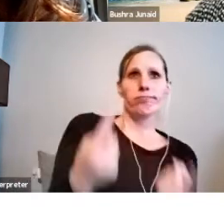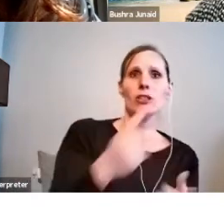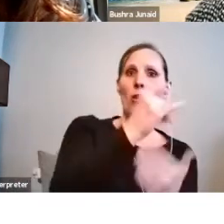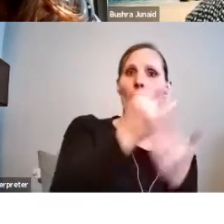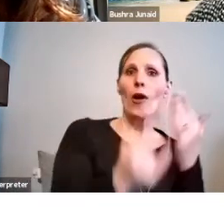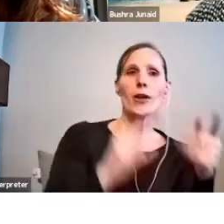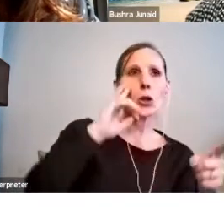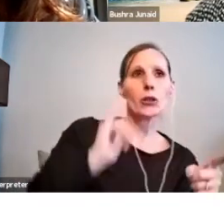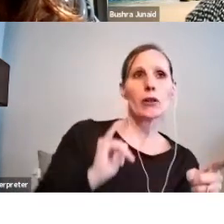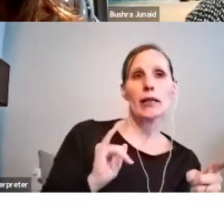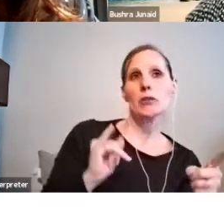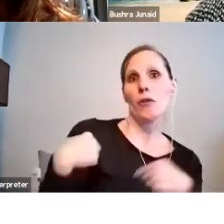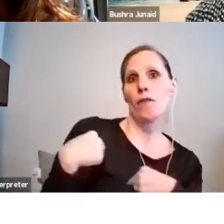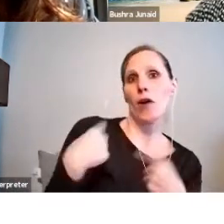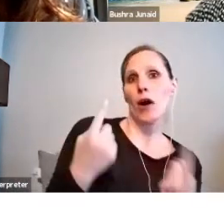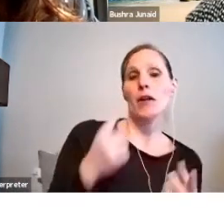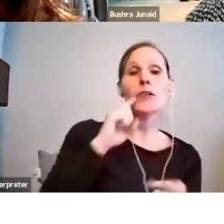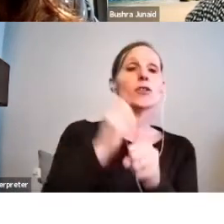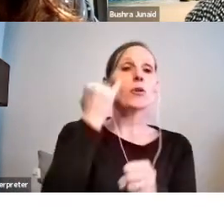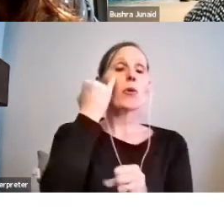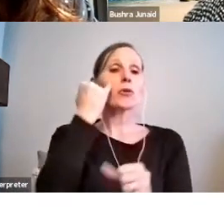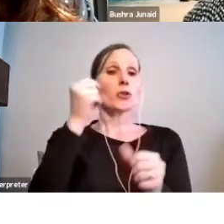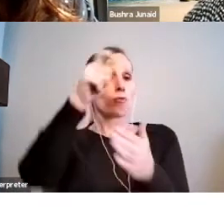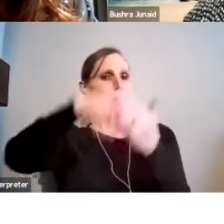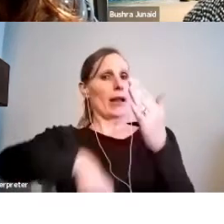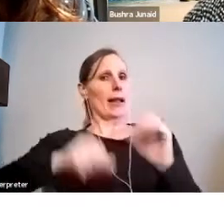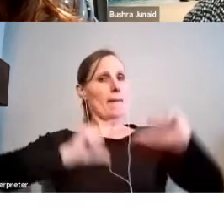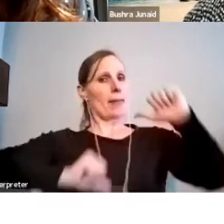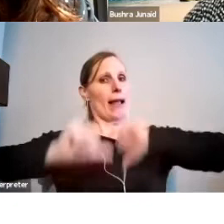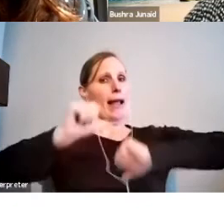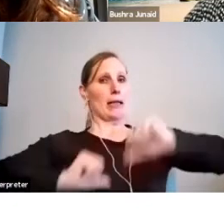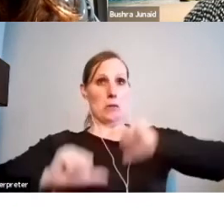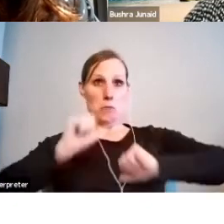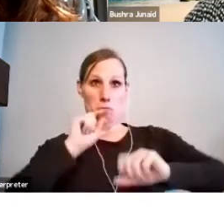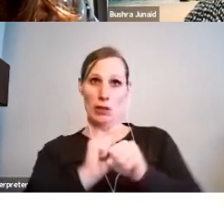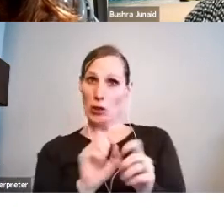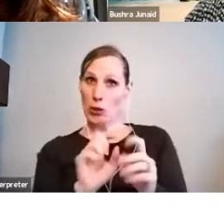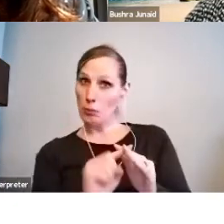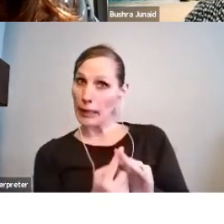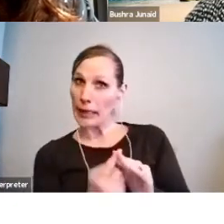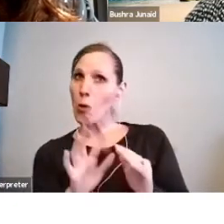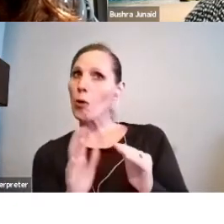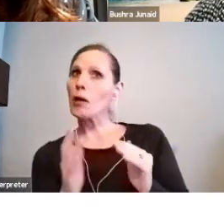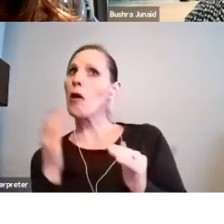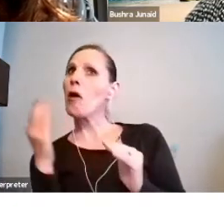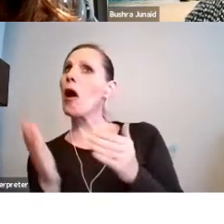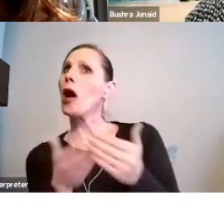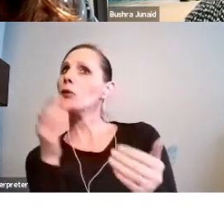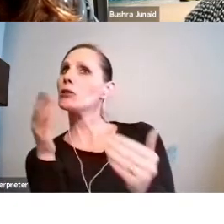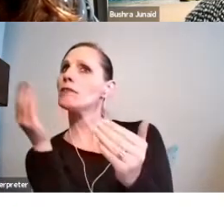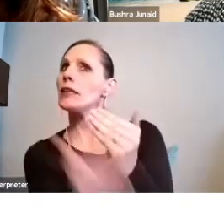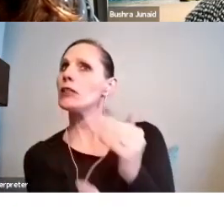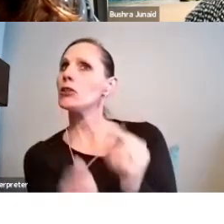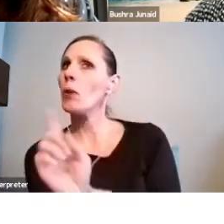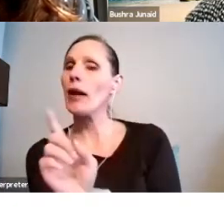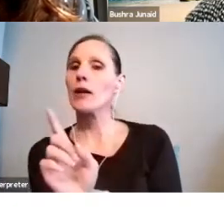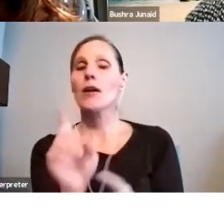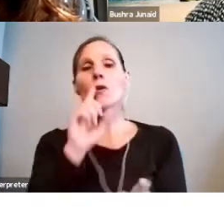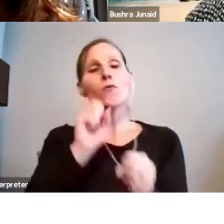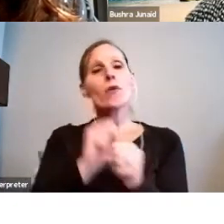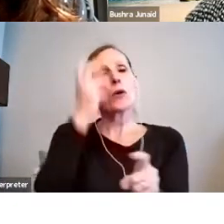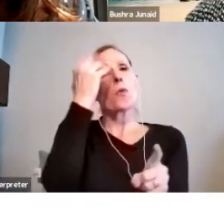if you're working on a play, what stage are you at? Talk about why you're pursuing this project and why it's significant to